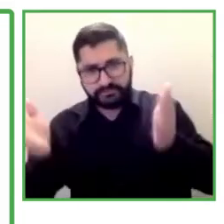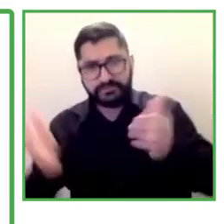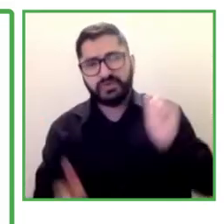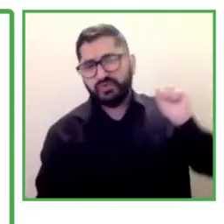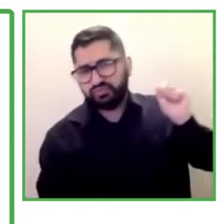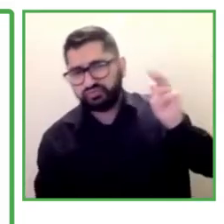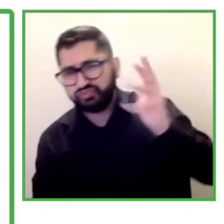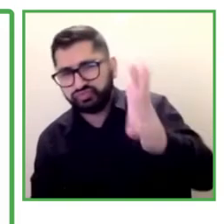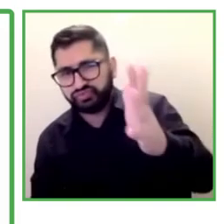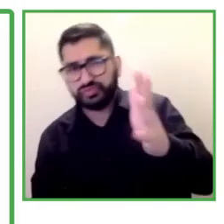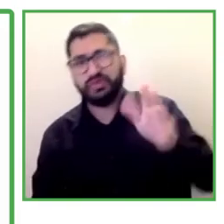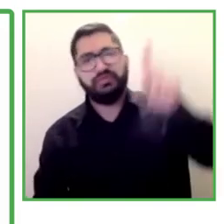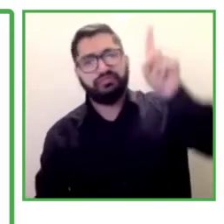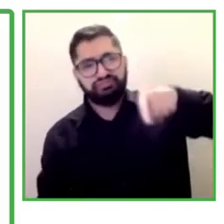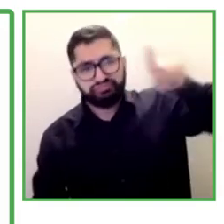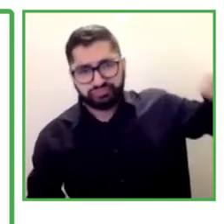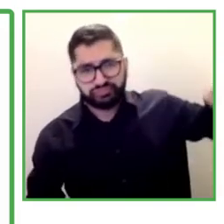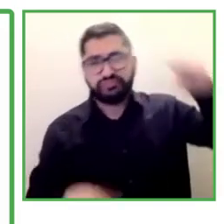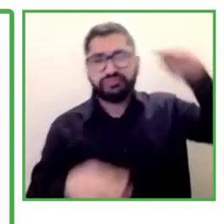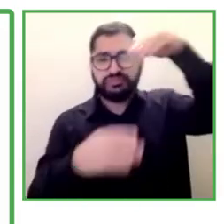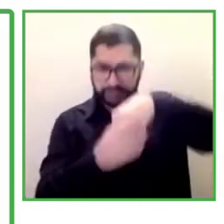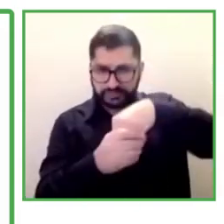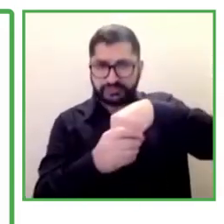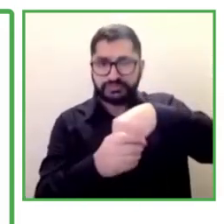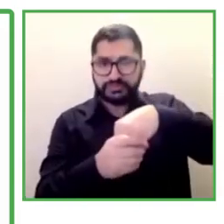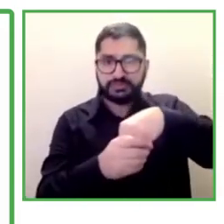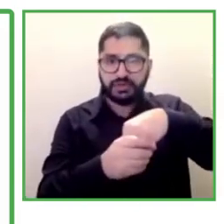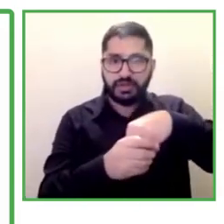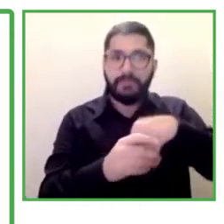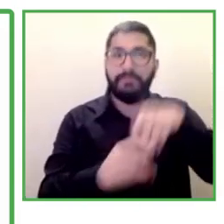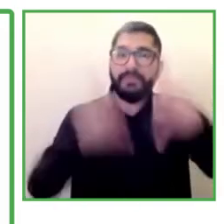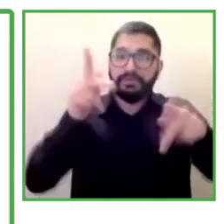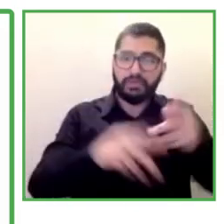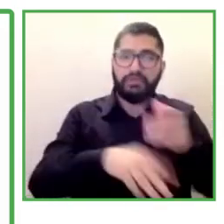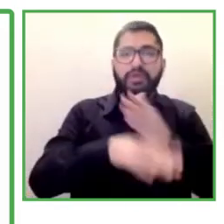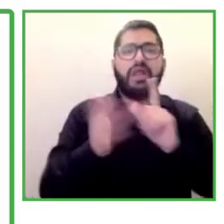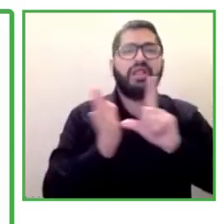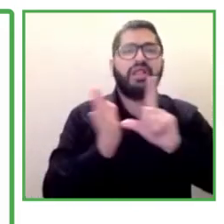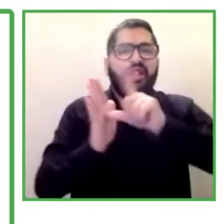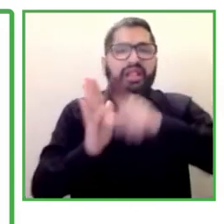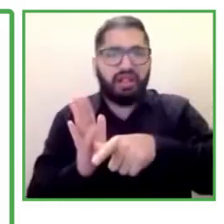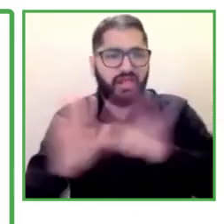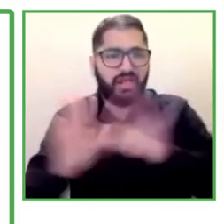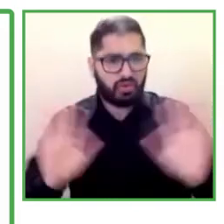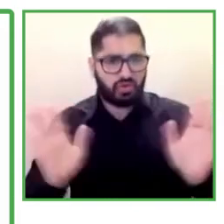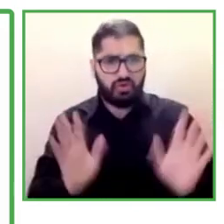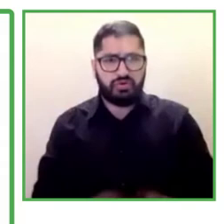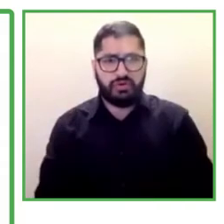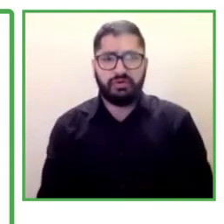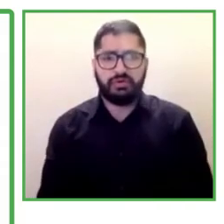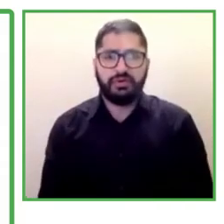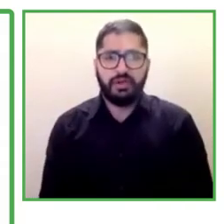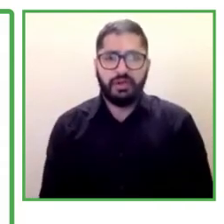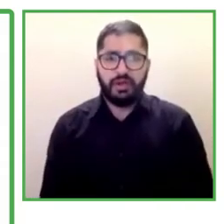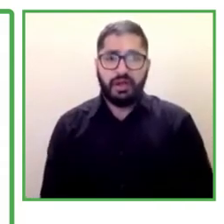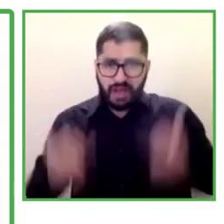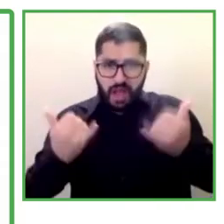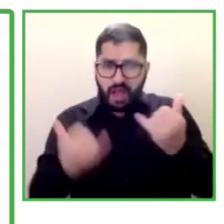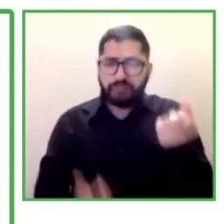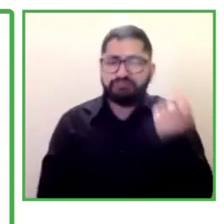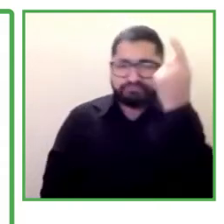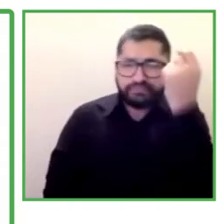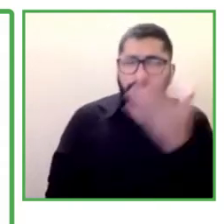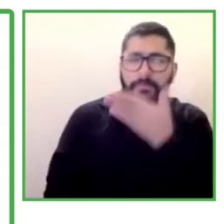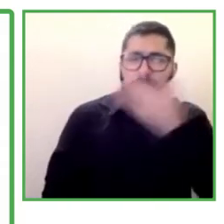be able to improve life without anybody being left behind. But to be able to understand in a more concrete way